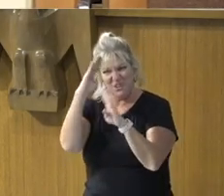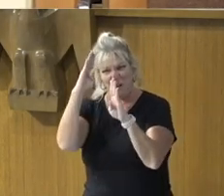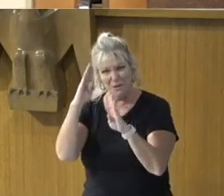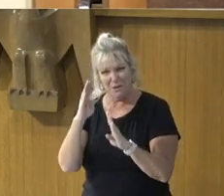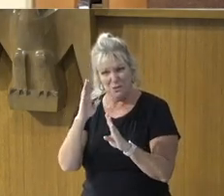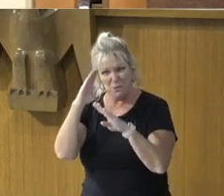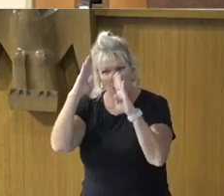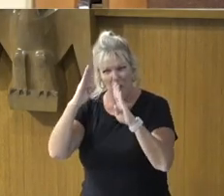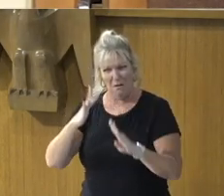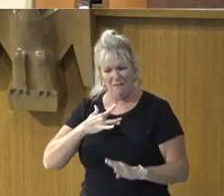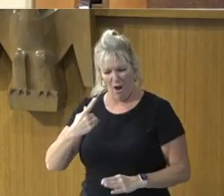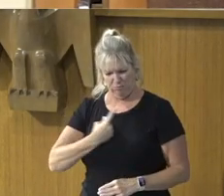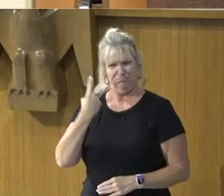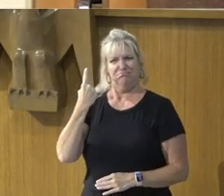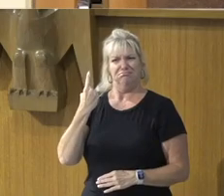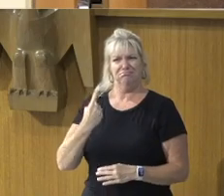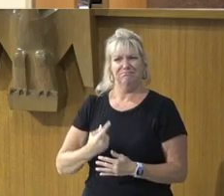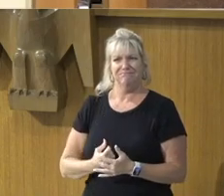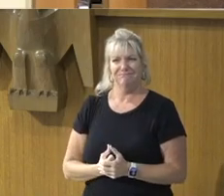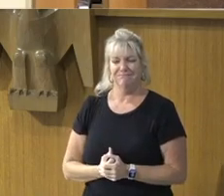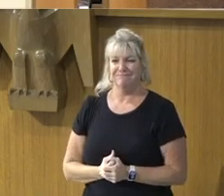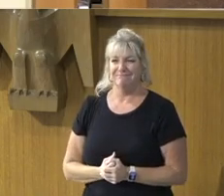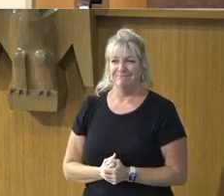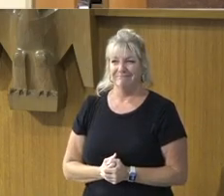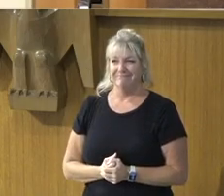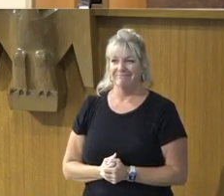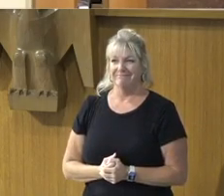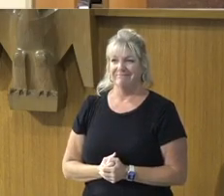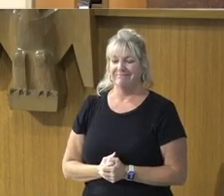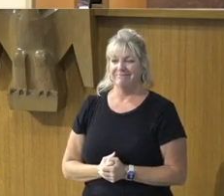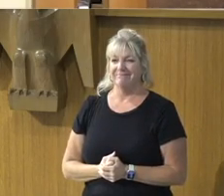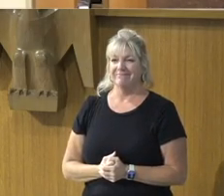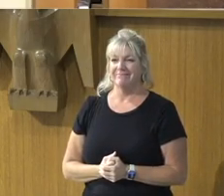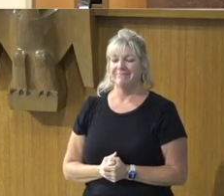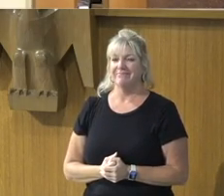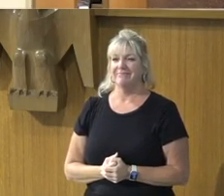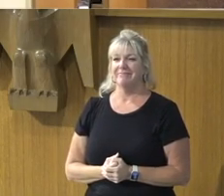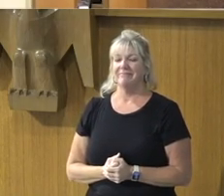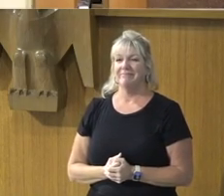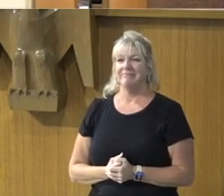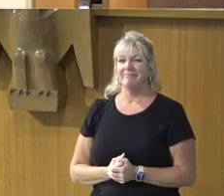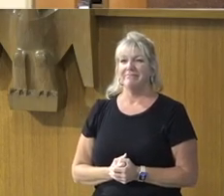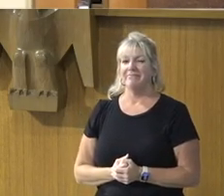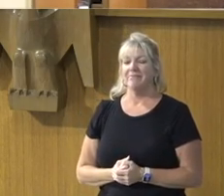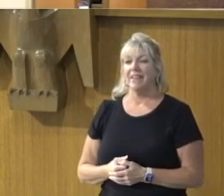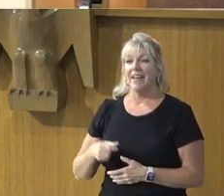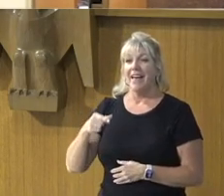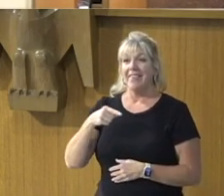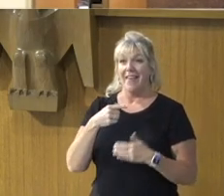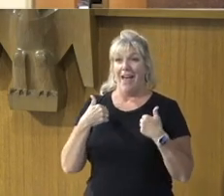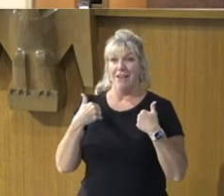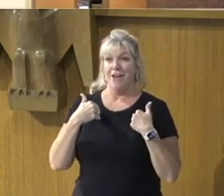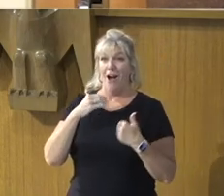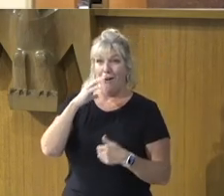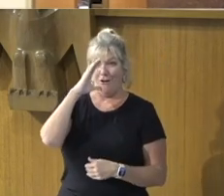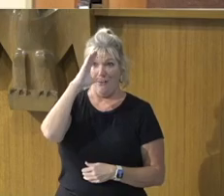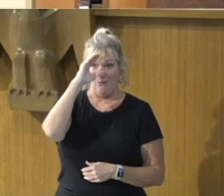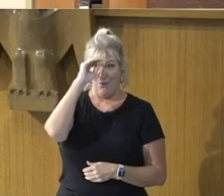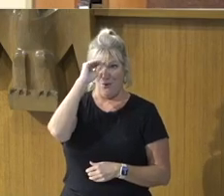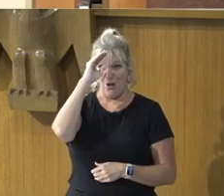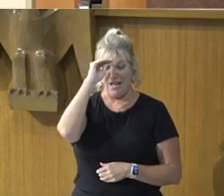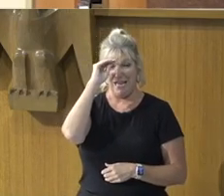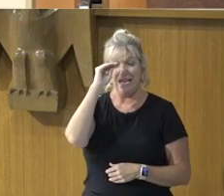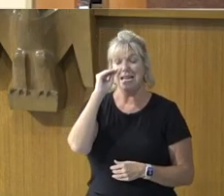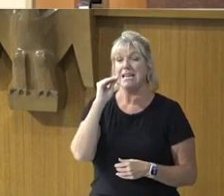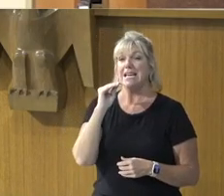home, Had the lad's viewpoint been his own, I rather think that the teacher, Would have responded